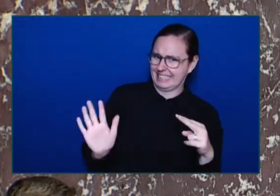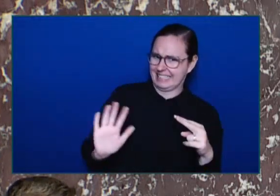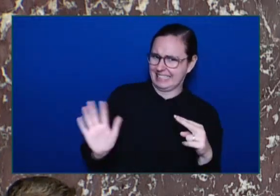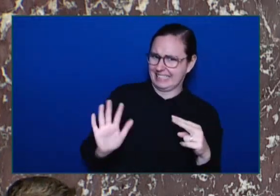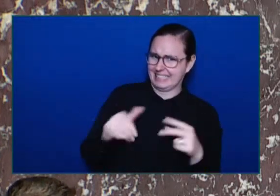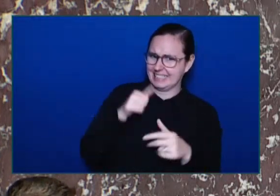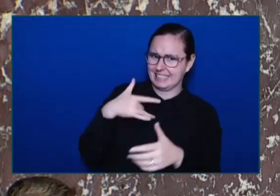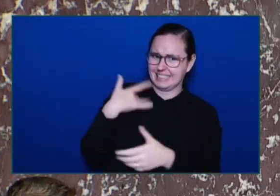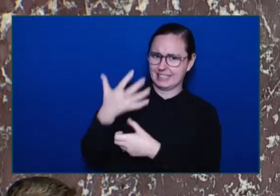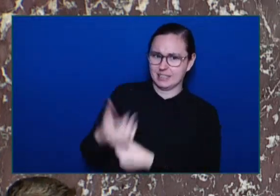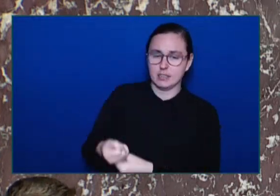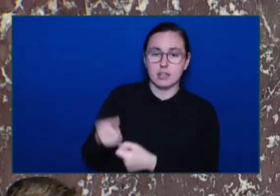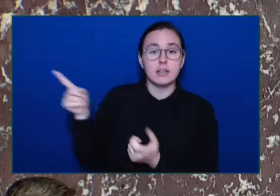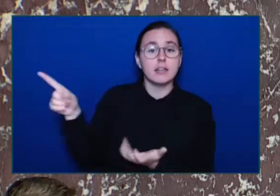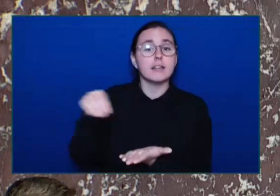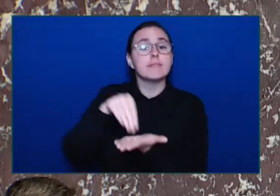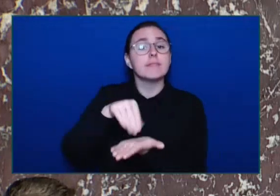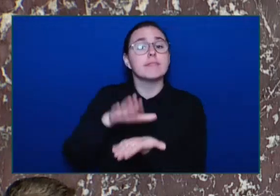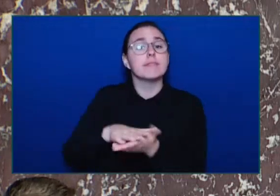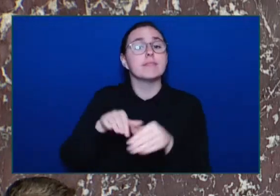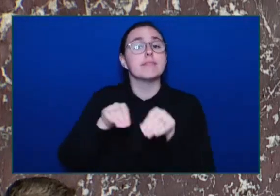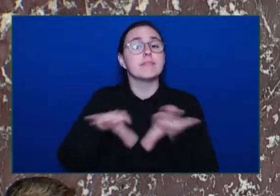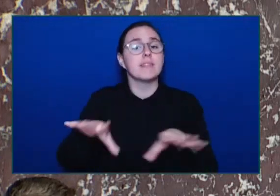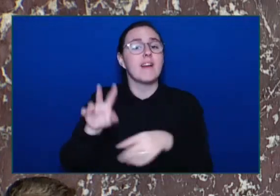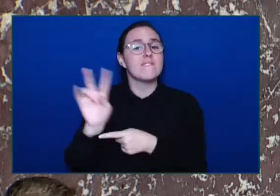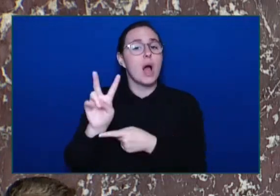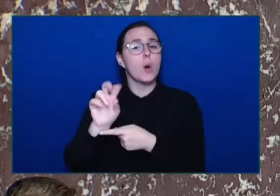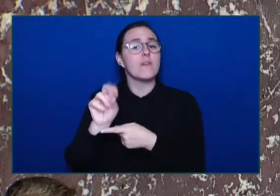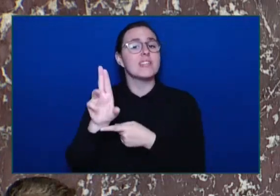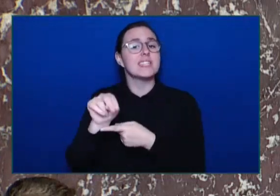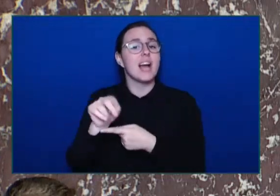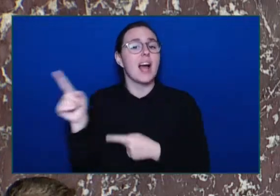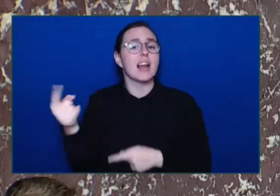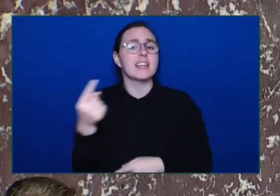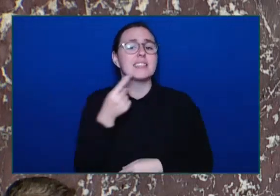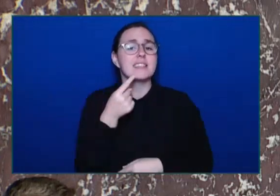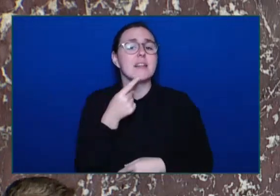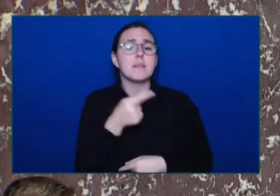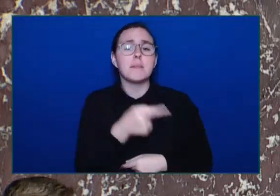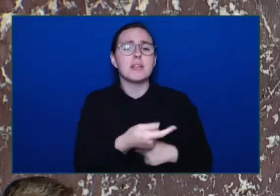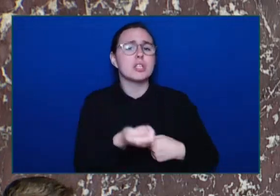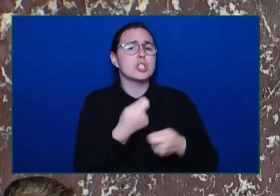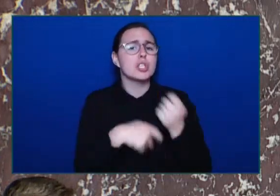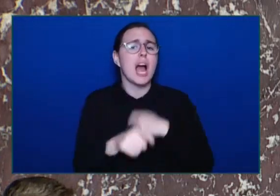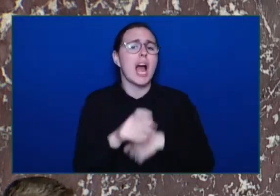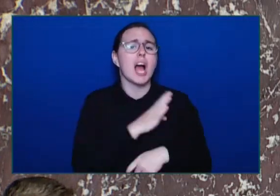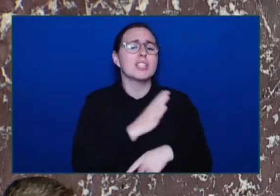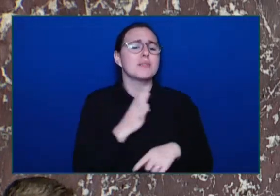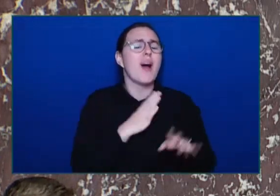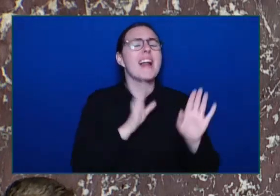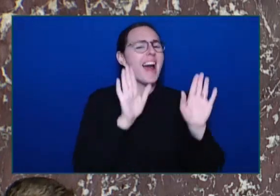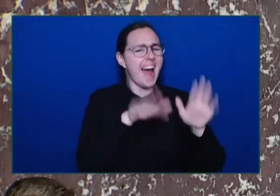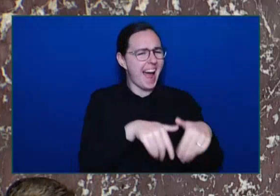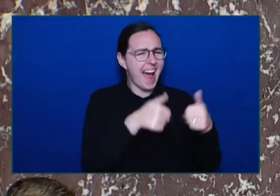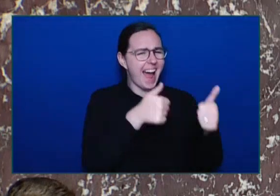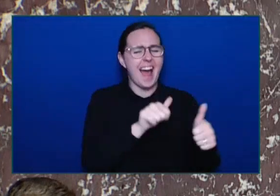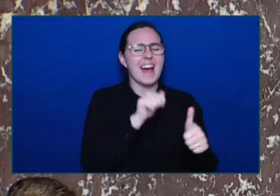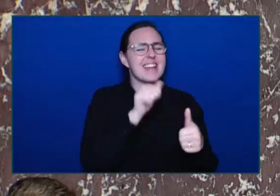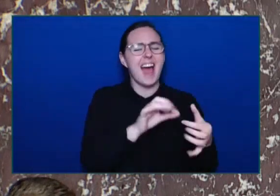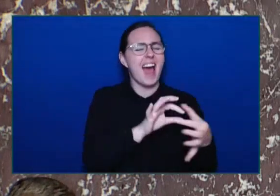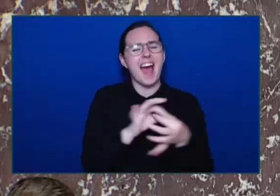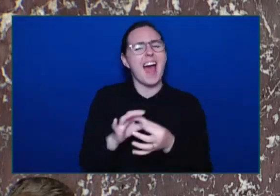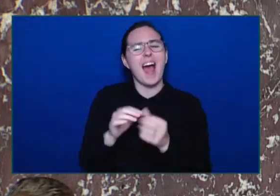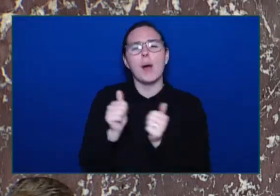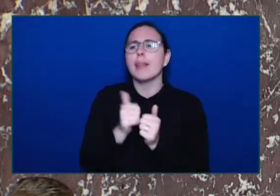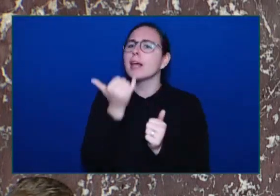the changes to the board Are not related to any sort of wrongdoing Mr. Speaker That's what this Premier said As he was admonishing